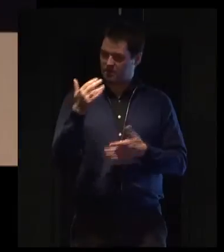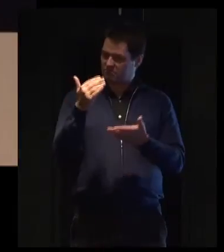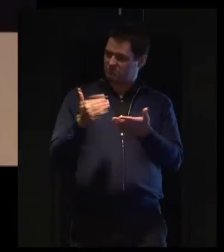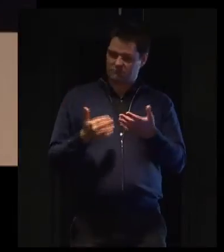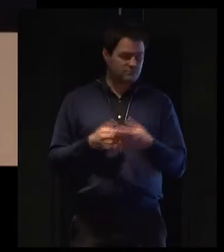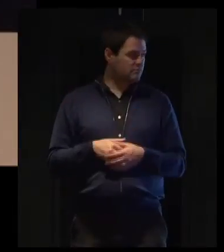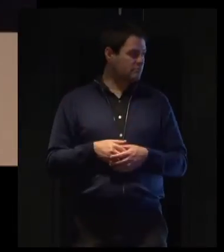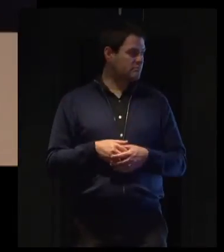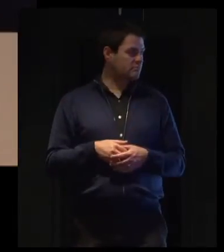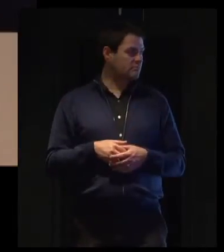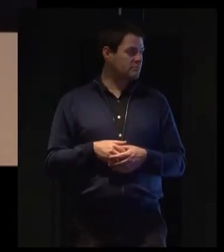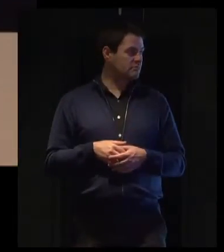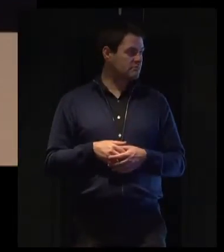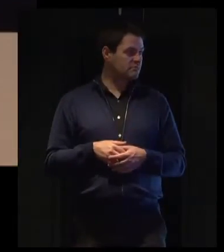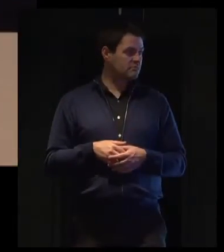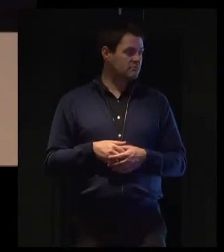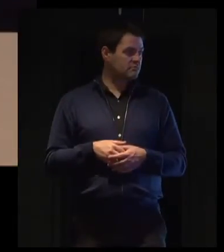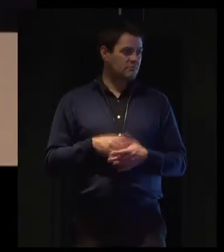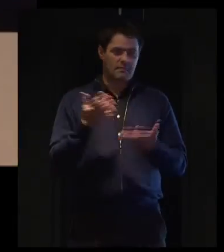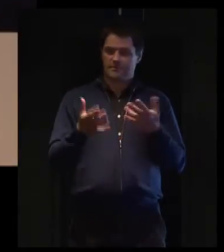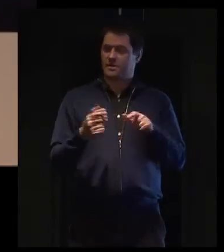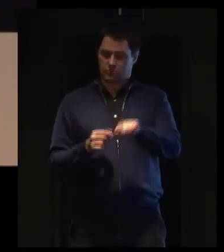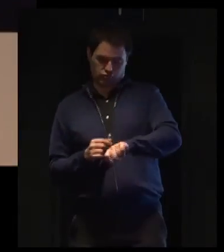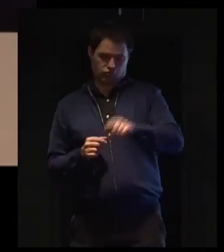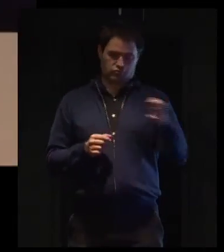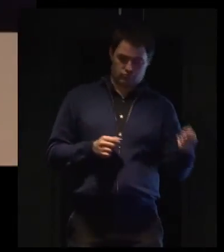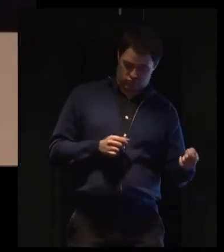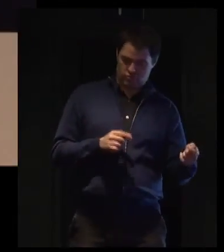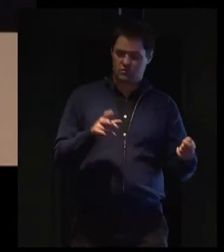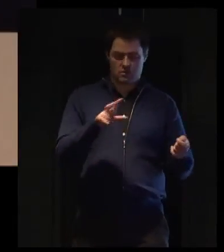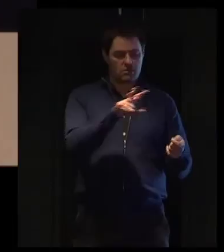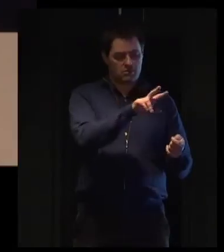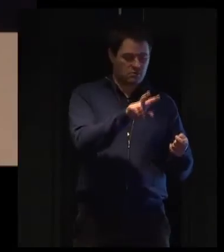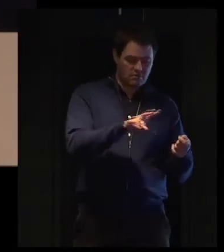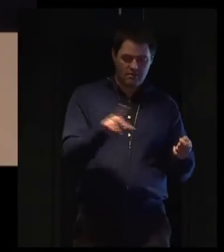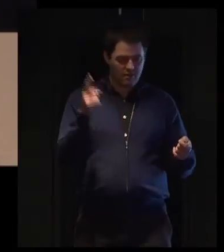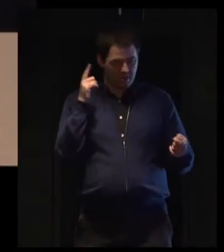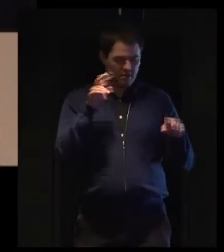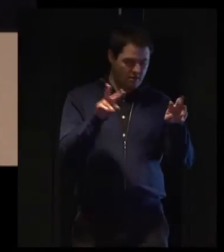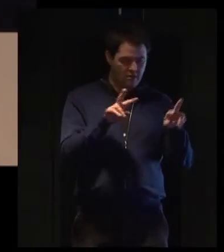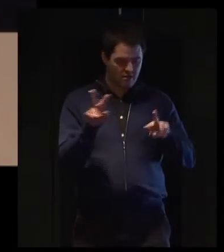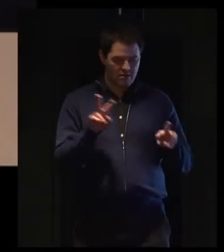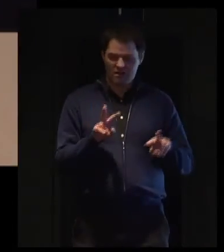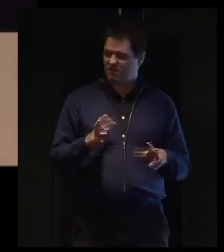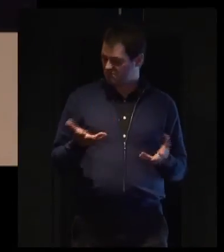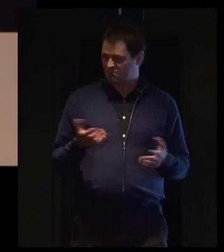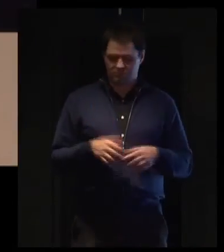So, for example, it may say something at the end of a section, turn over now. So it helps aid in understanding.